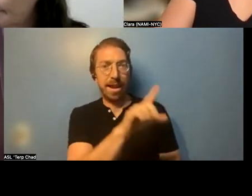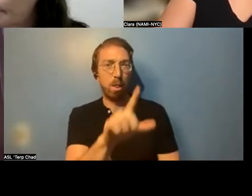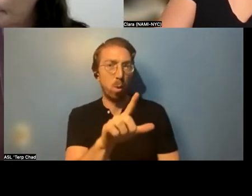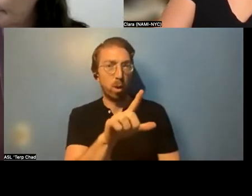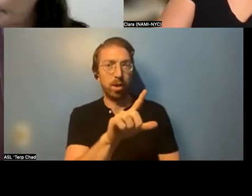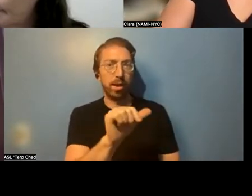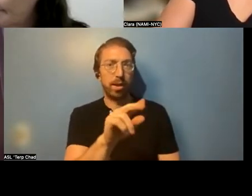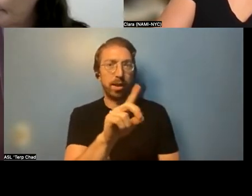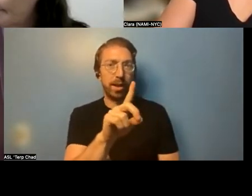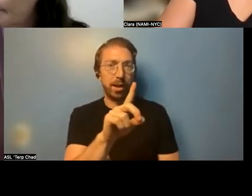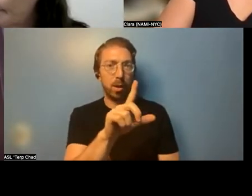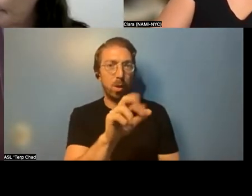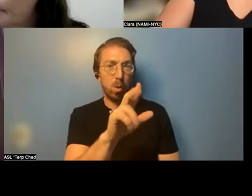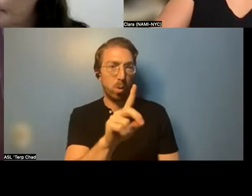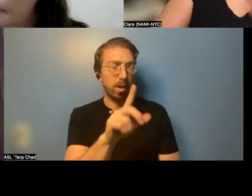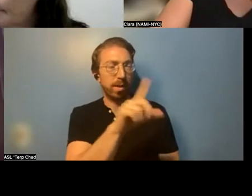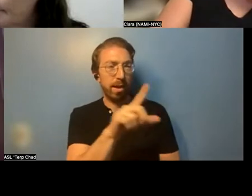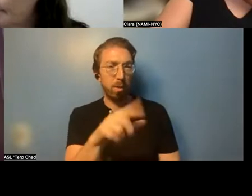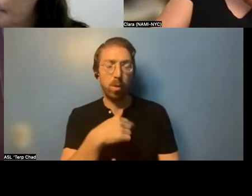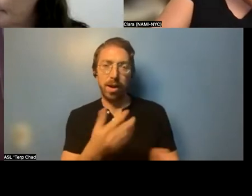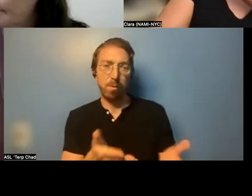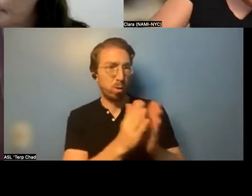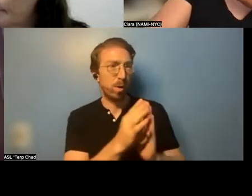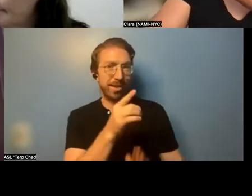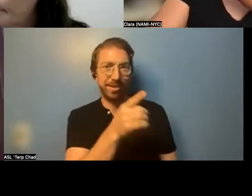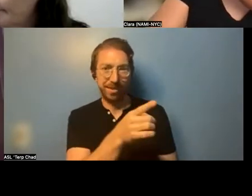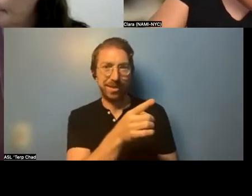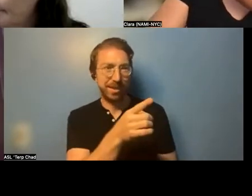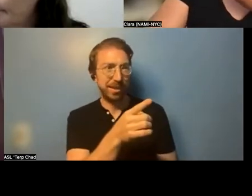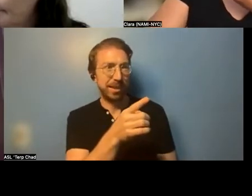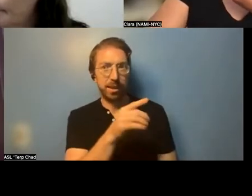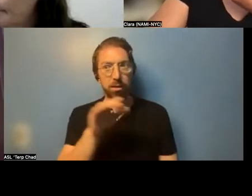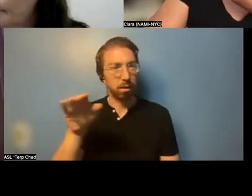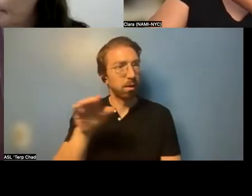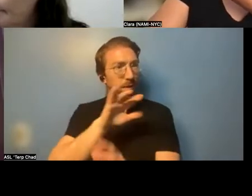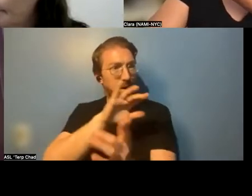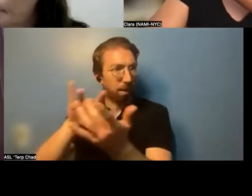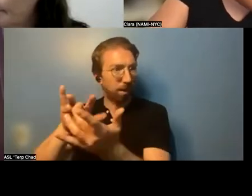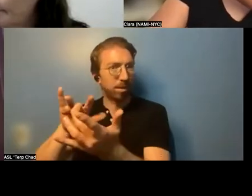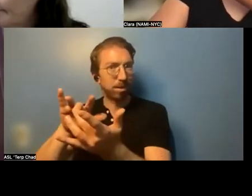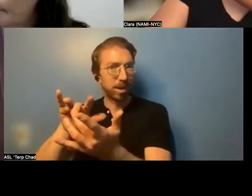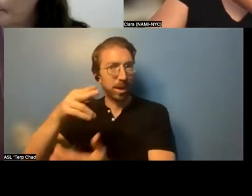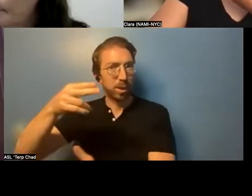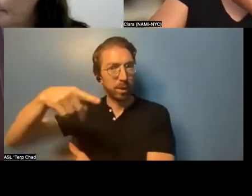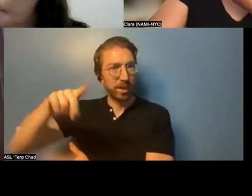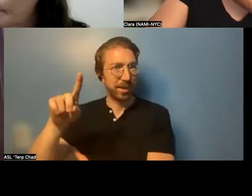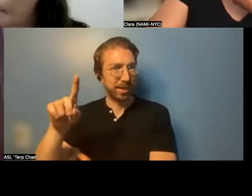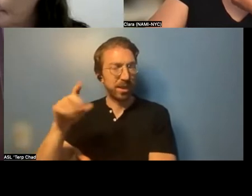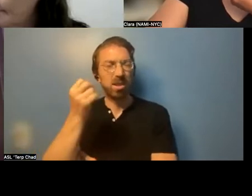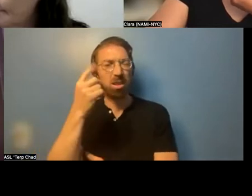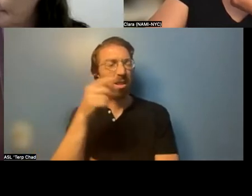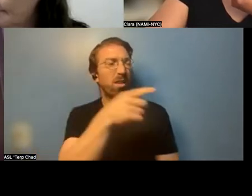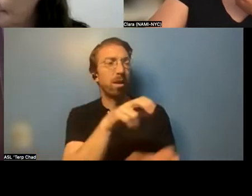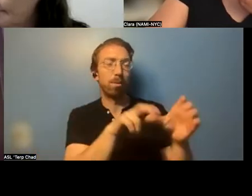HPD. And they also back out at the, at the last minute. The landlord also doesn't, uh,